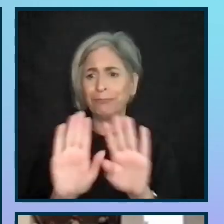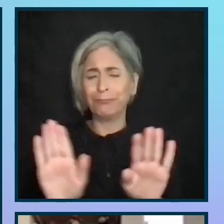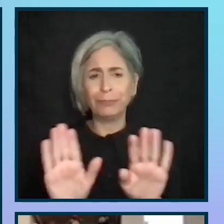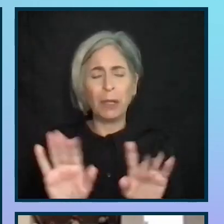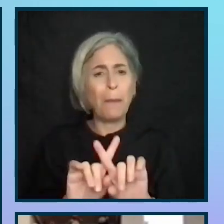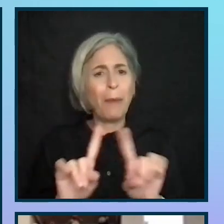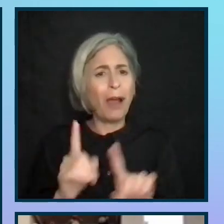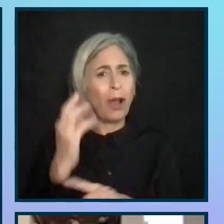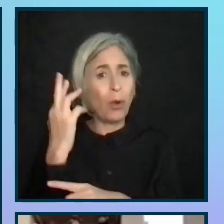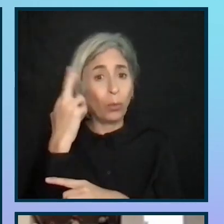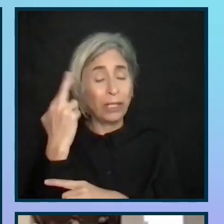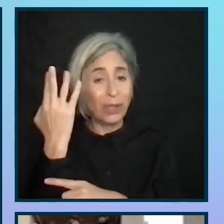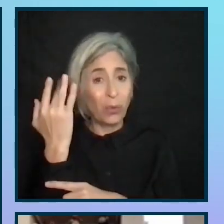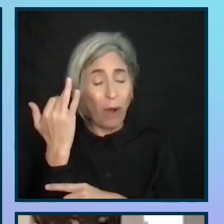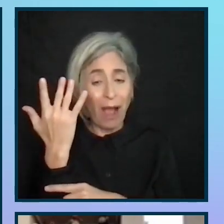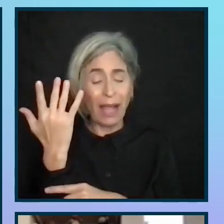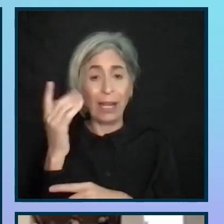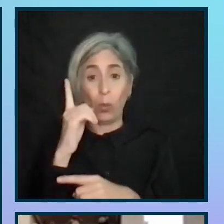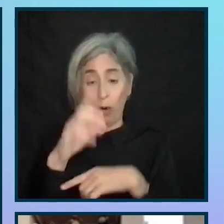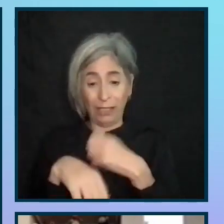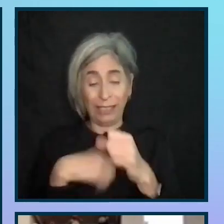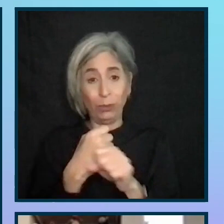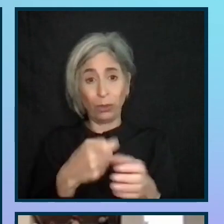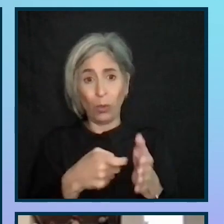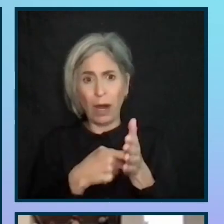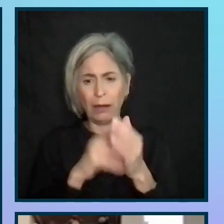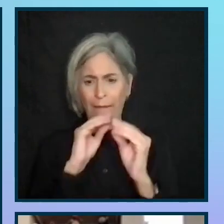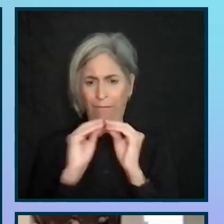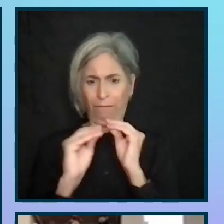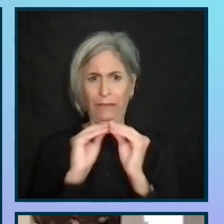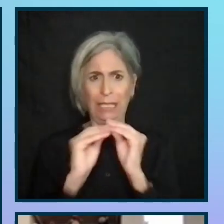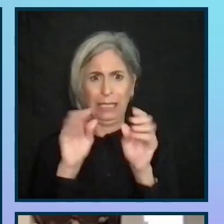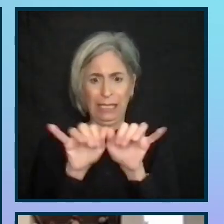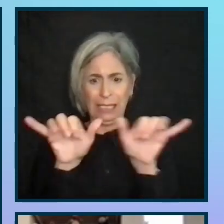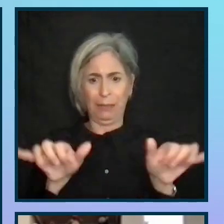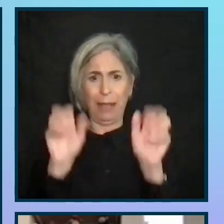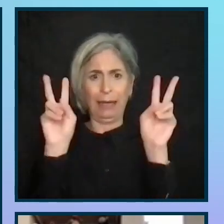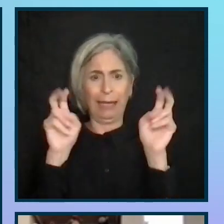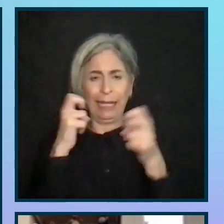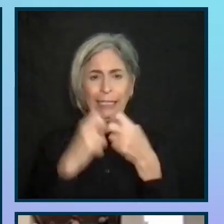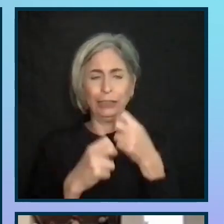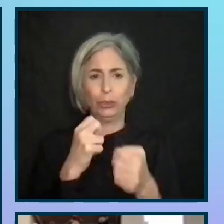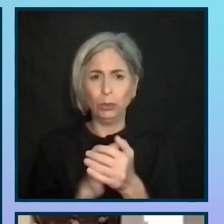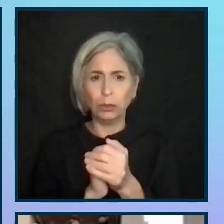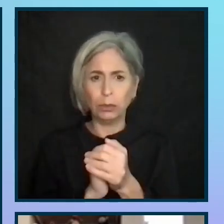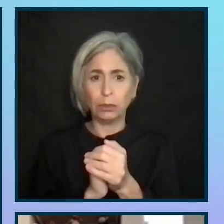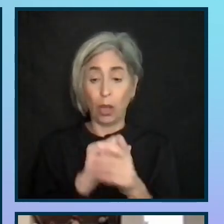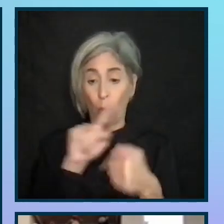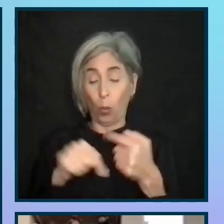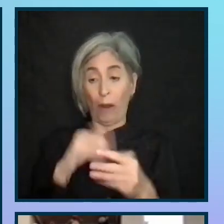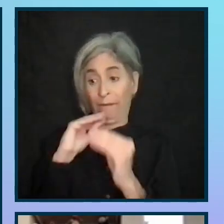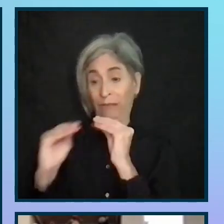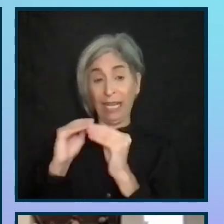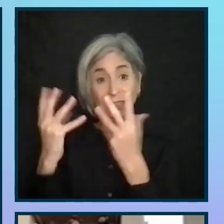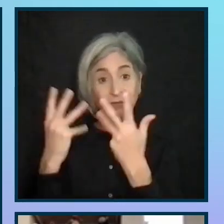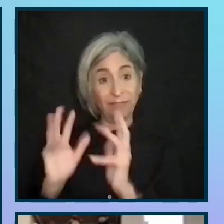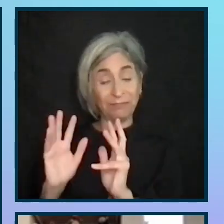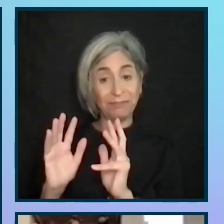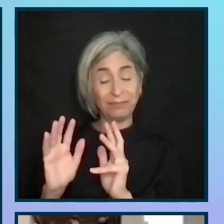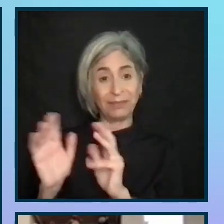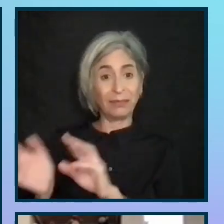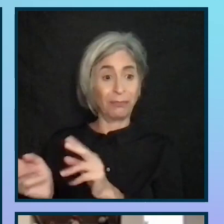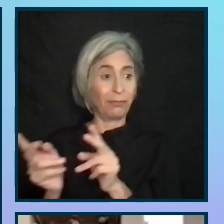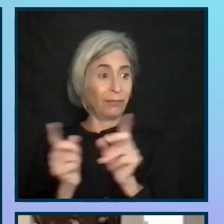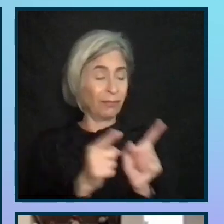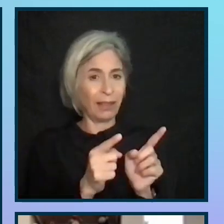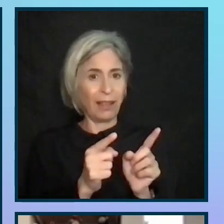but because we spent most of our time fixing systemic issues. Once those issues are fixed, such as things